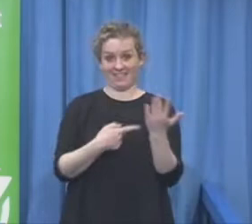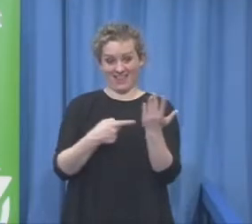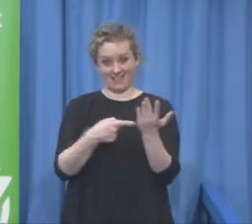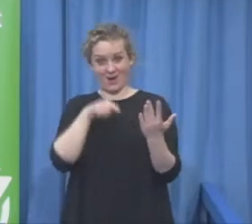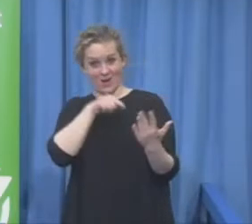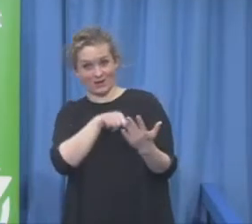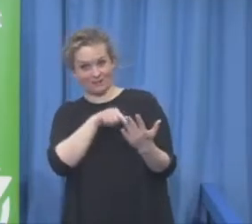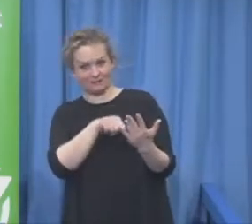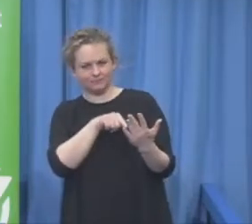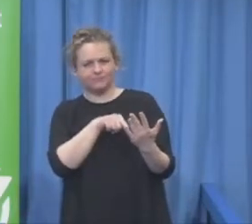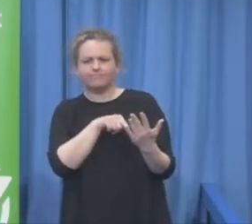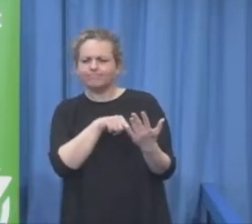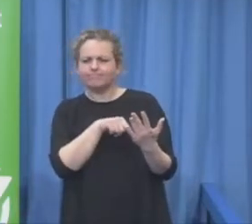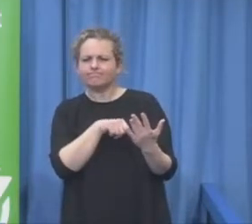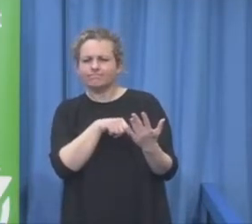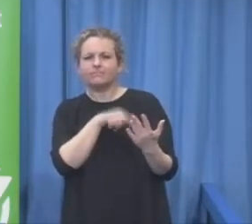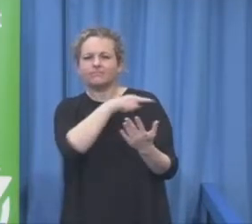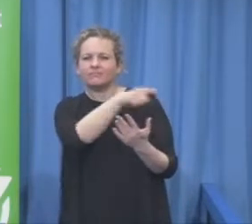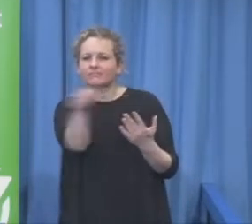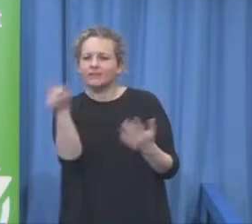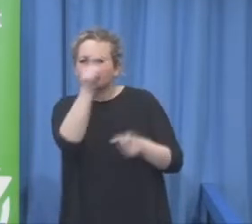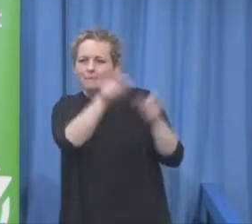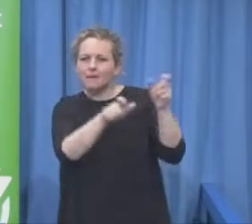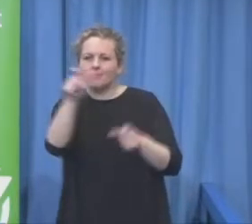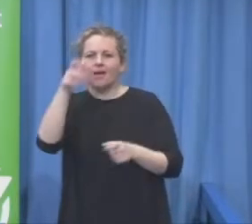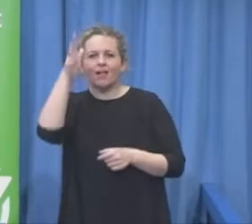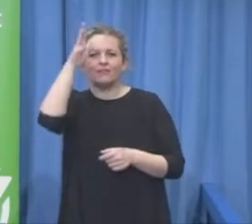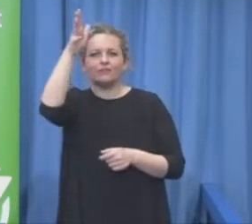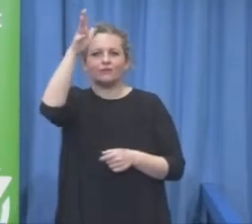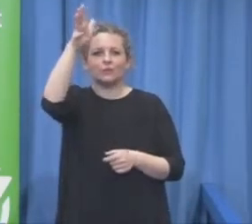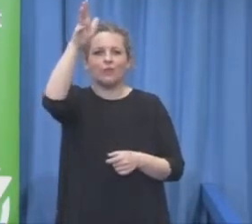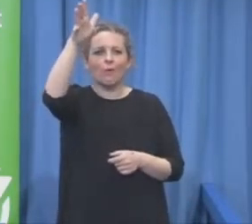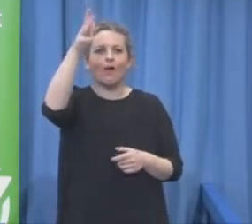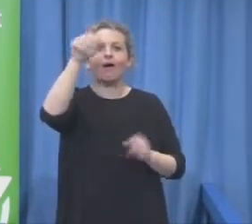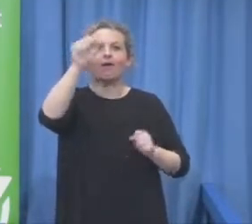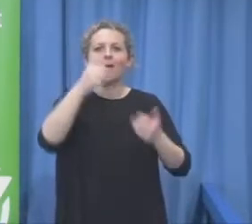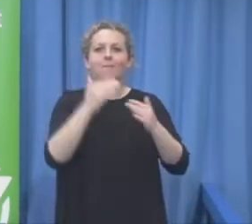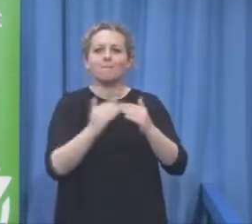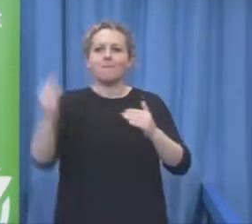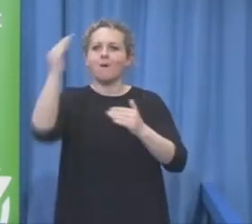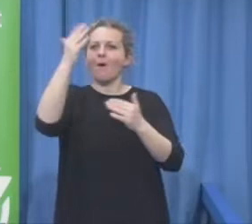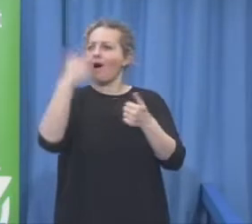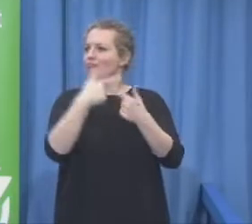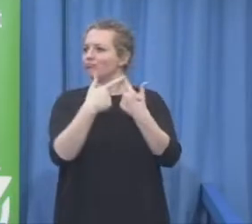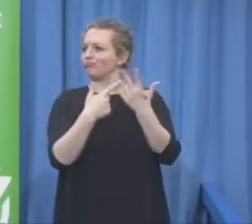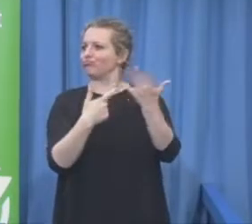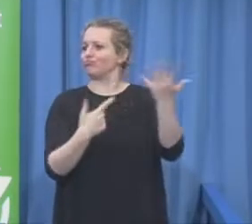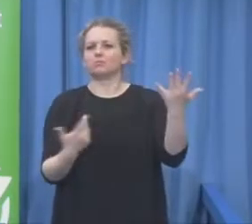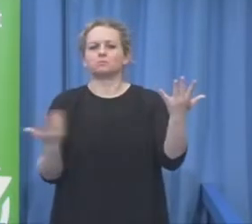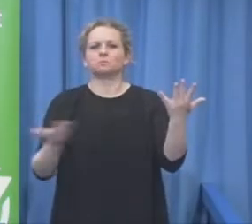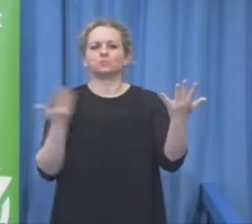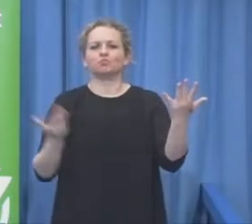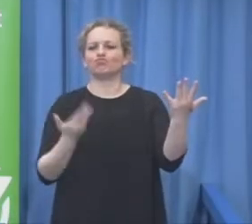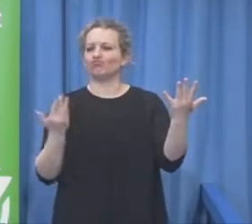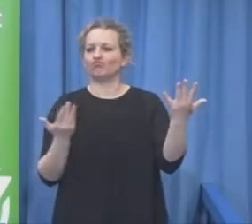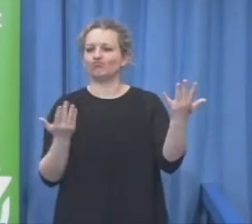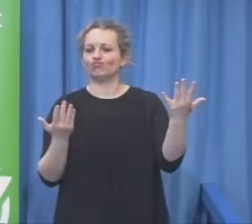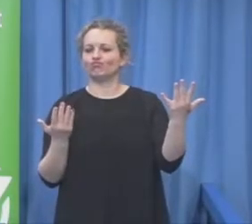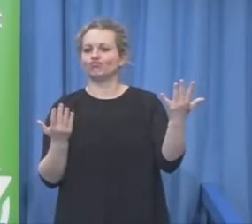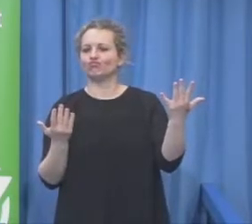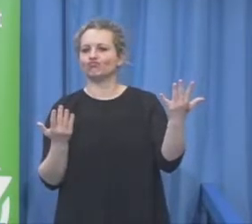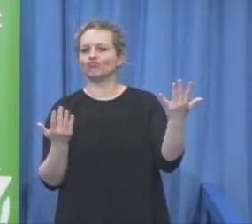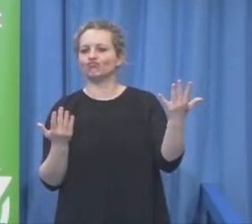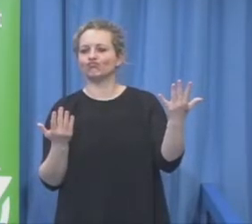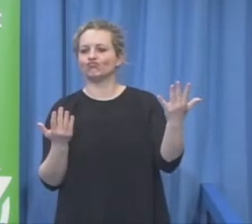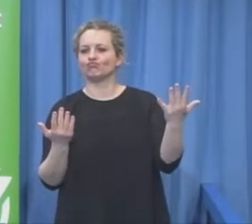the future we will make the symposium as well like